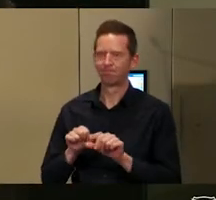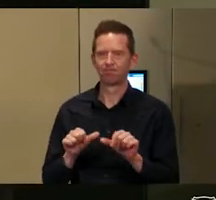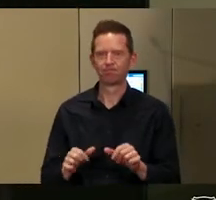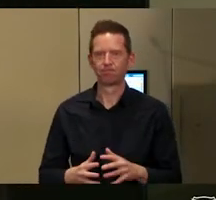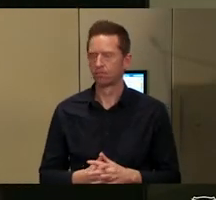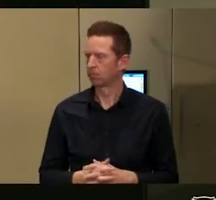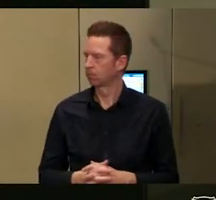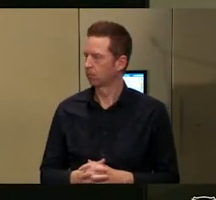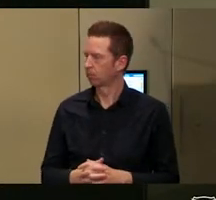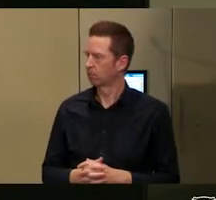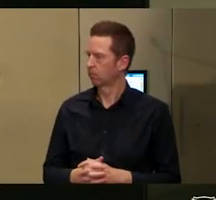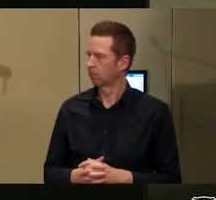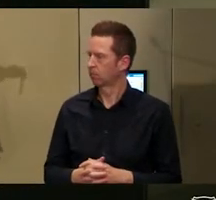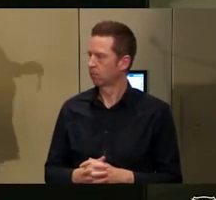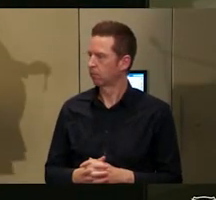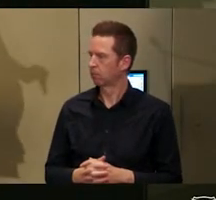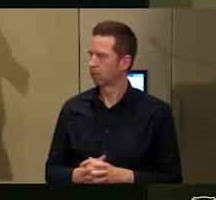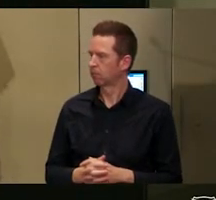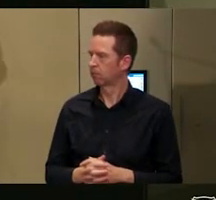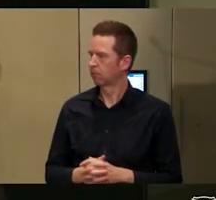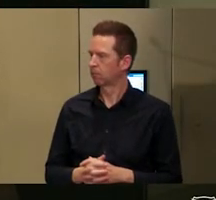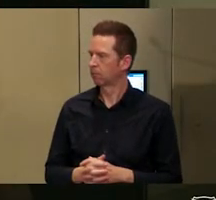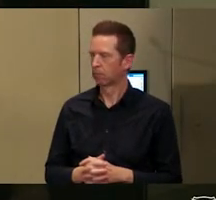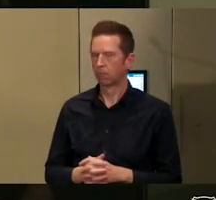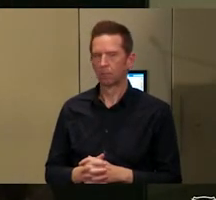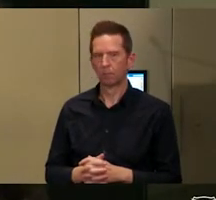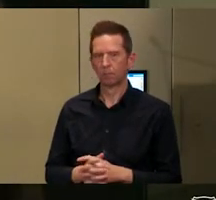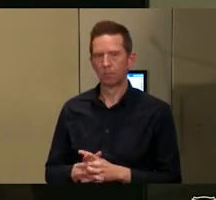You might want to leave the mic because that mic is on.